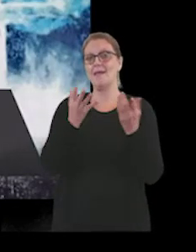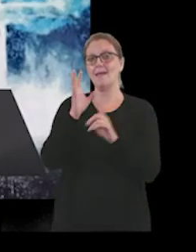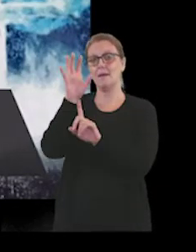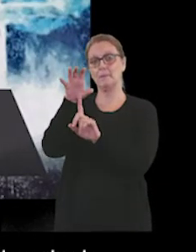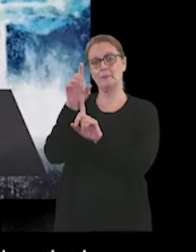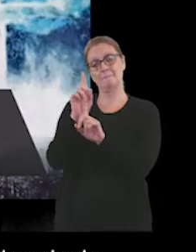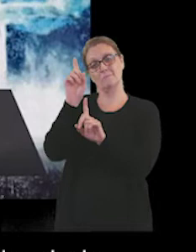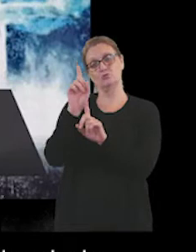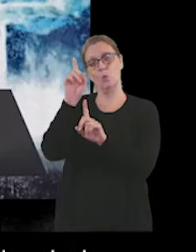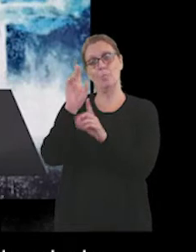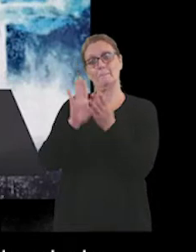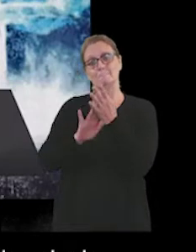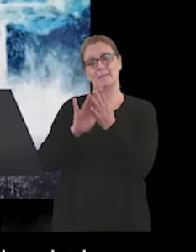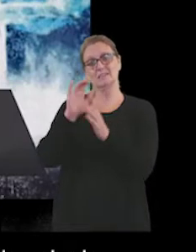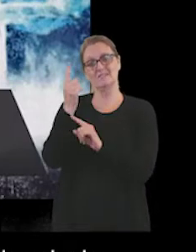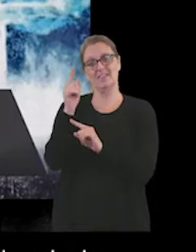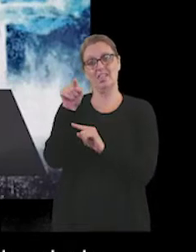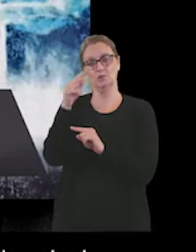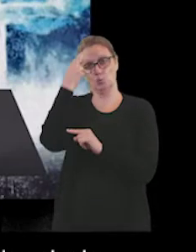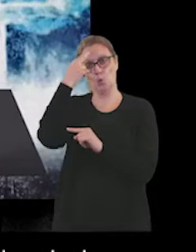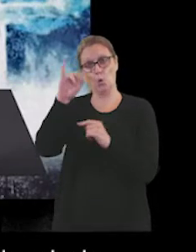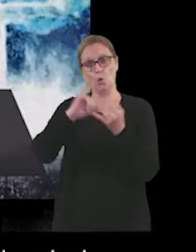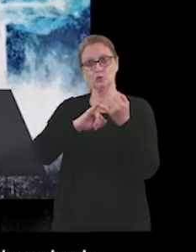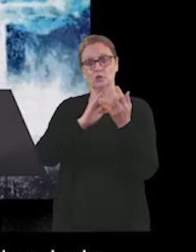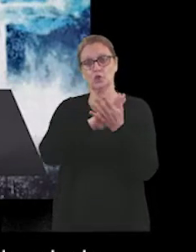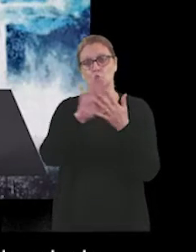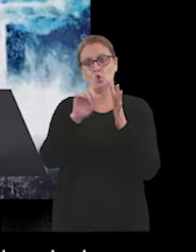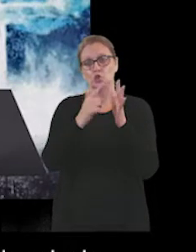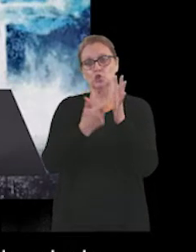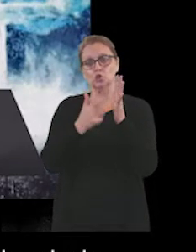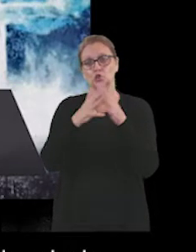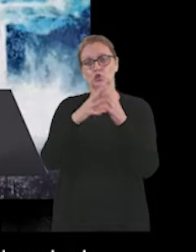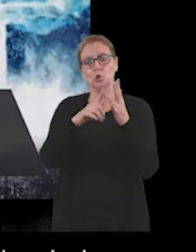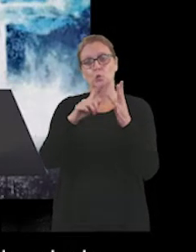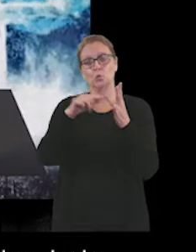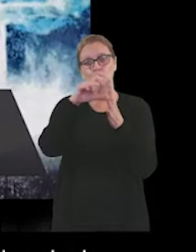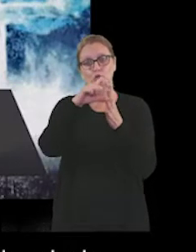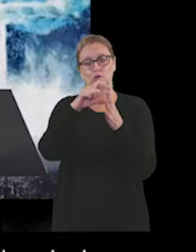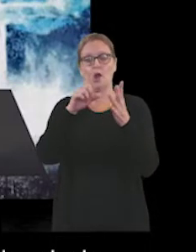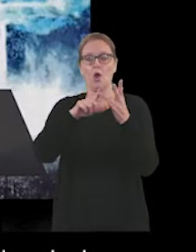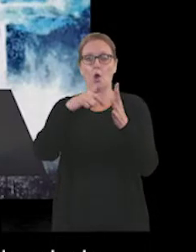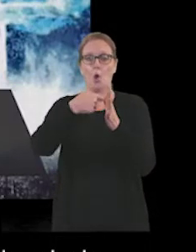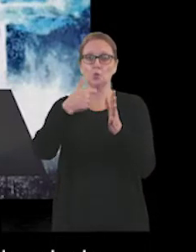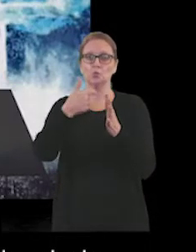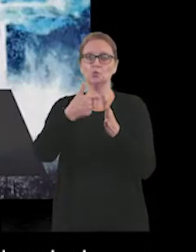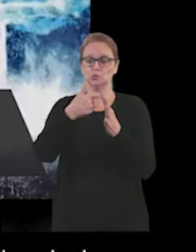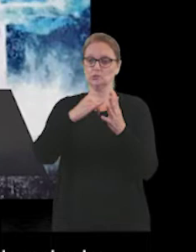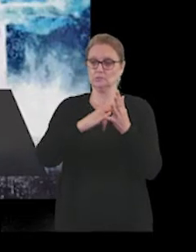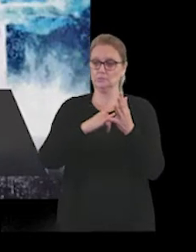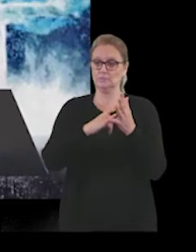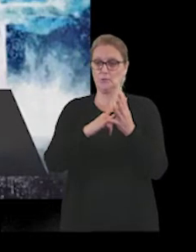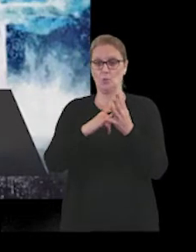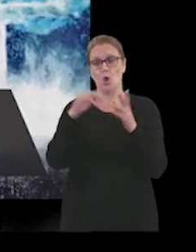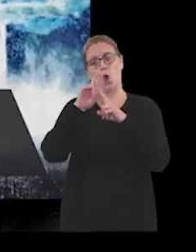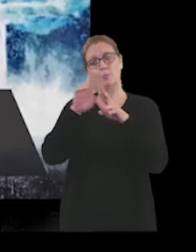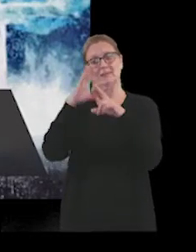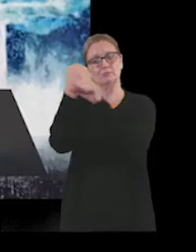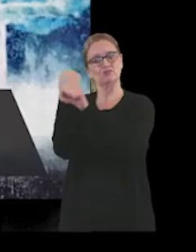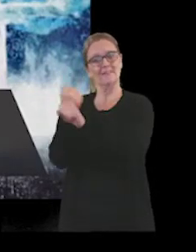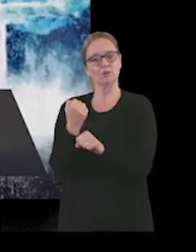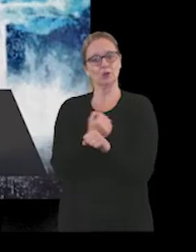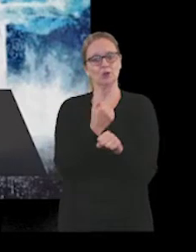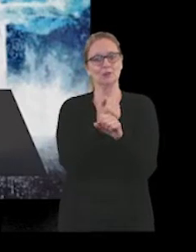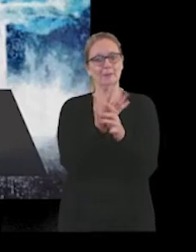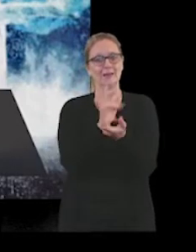And that we've called Sherwood Oaks, and we're hoping that this will be refurbished. It's being